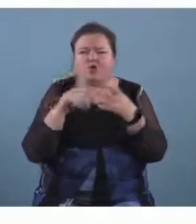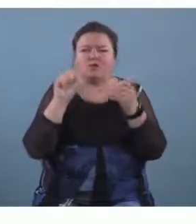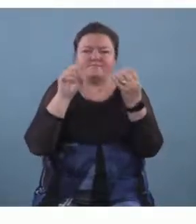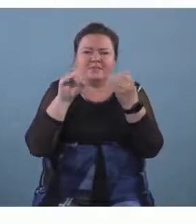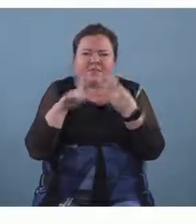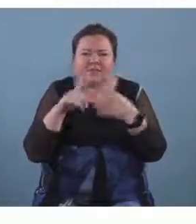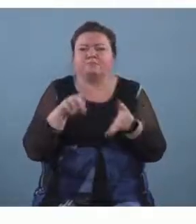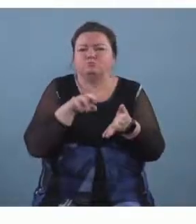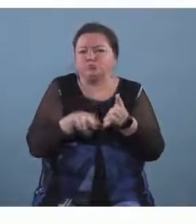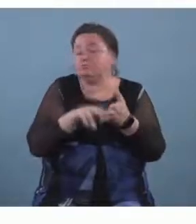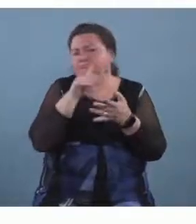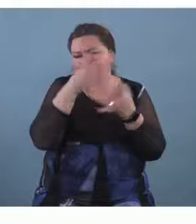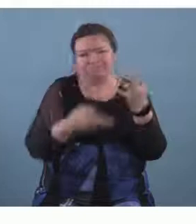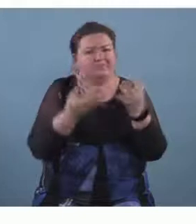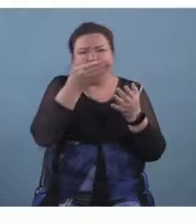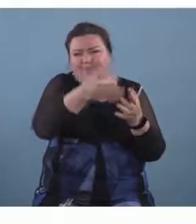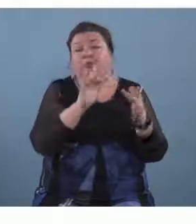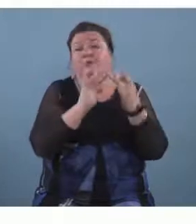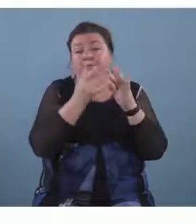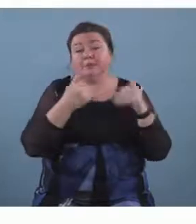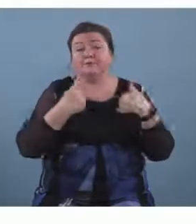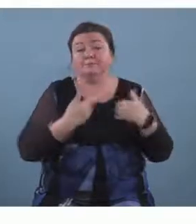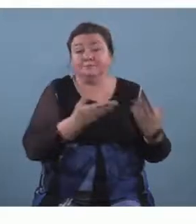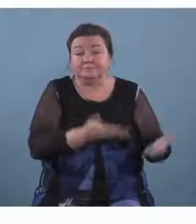research on the next slide please